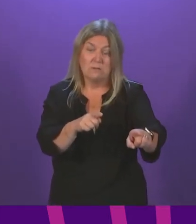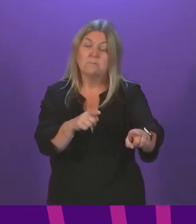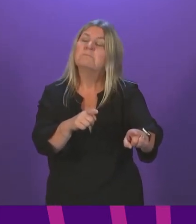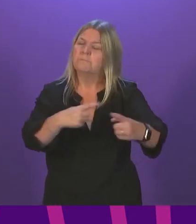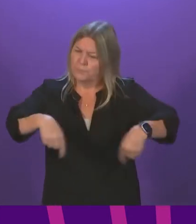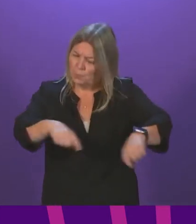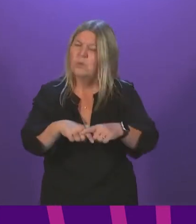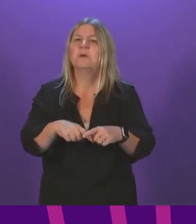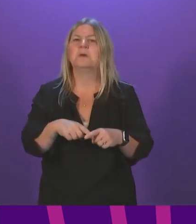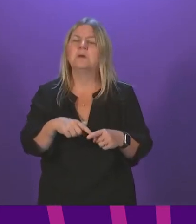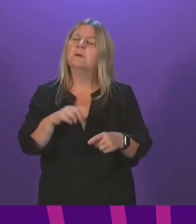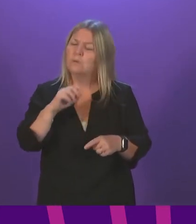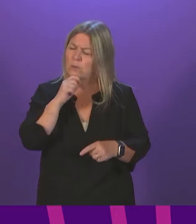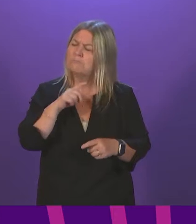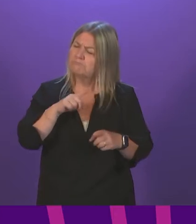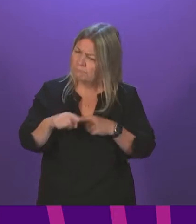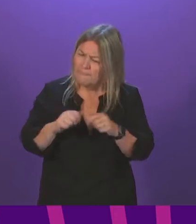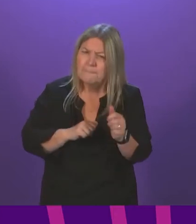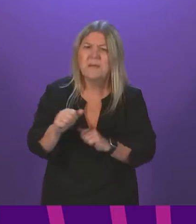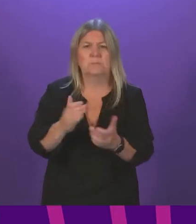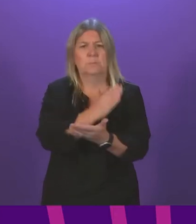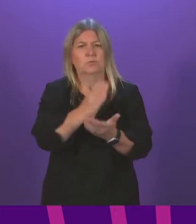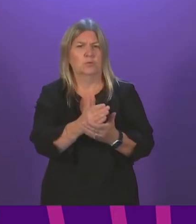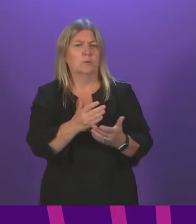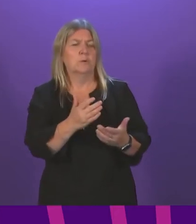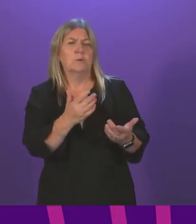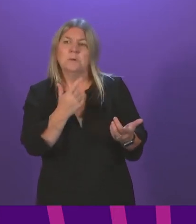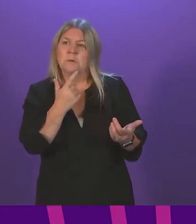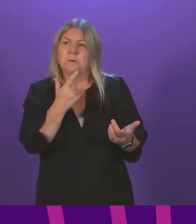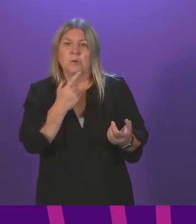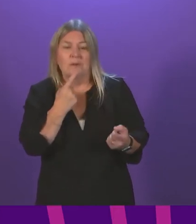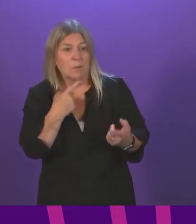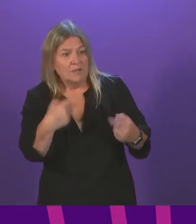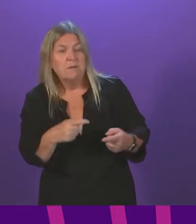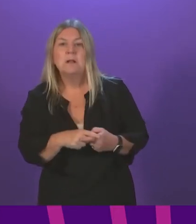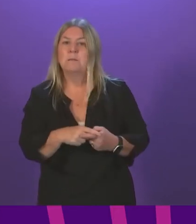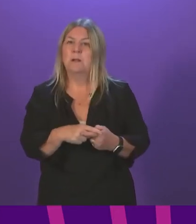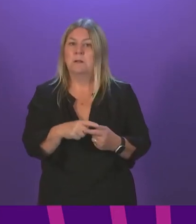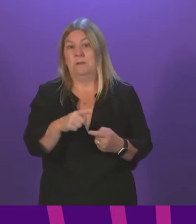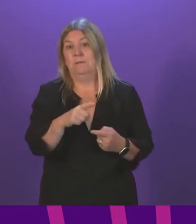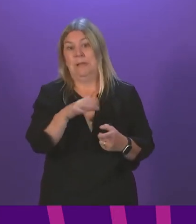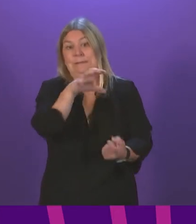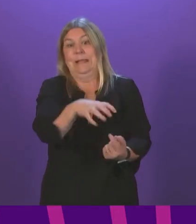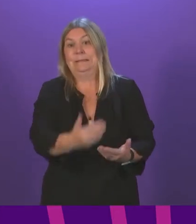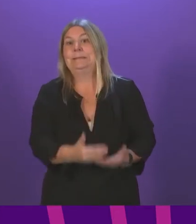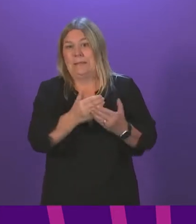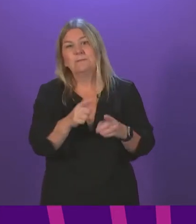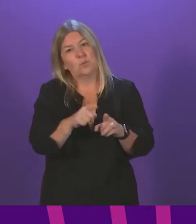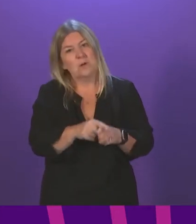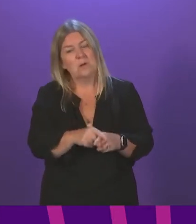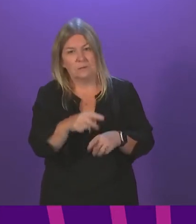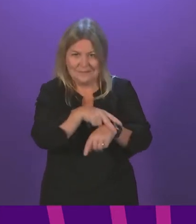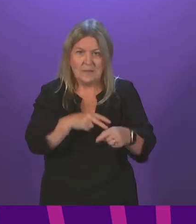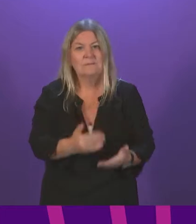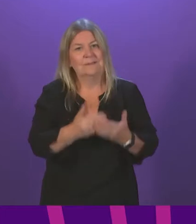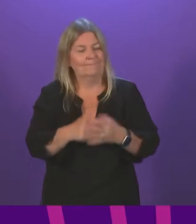government, will do everything we can to ensure that we can provide as much security for the site as we possibly can. And as I say, I'm happy for my colleague,